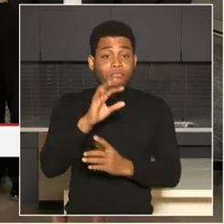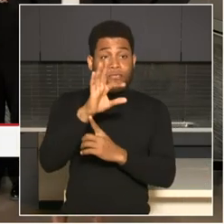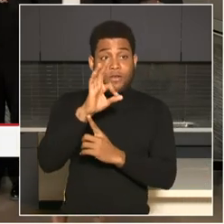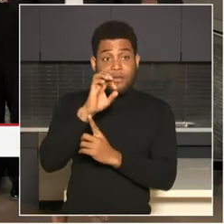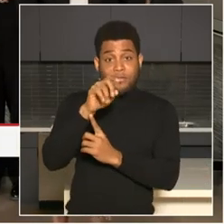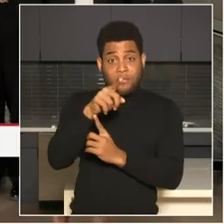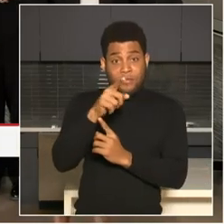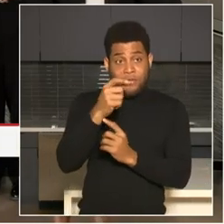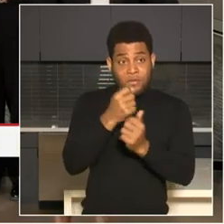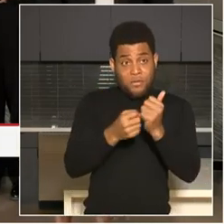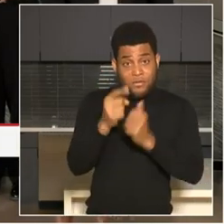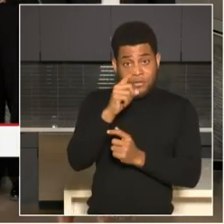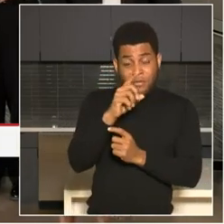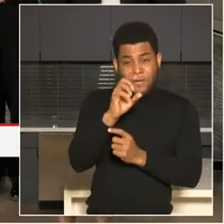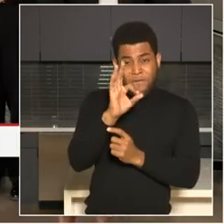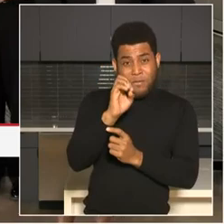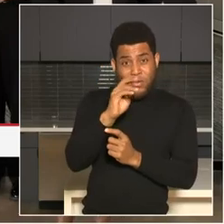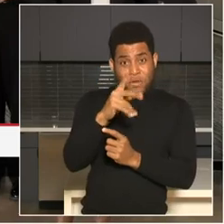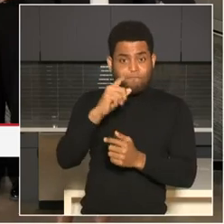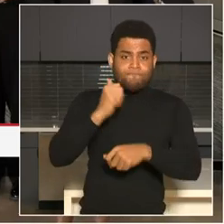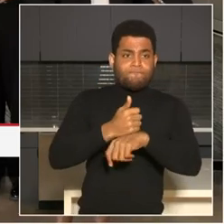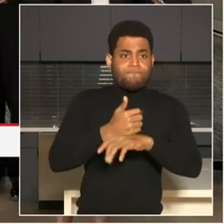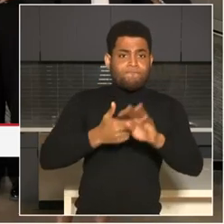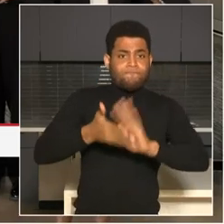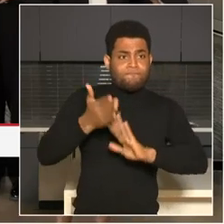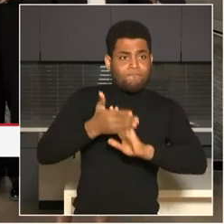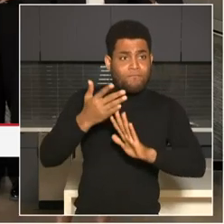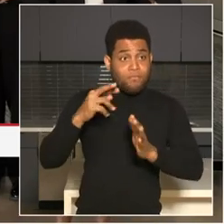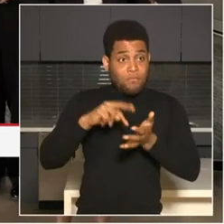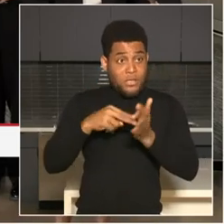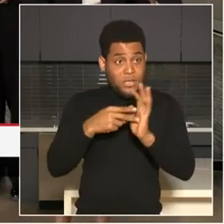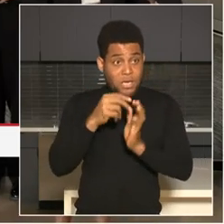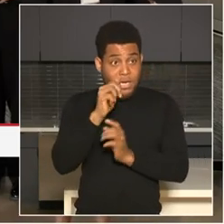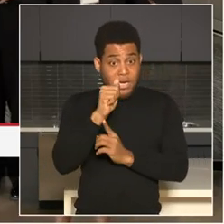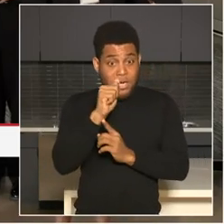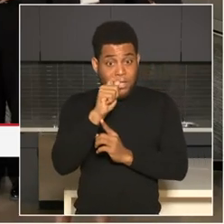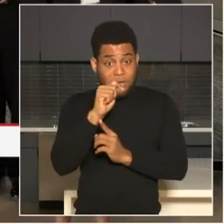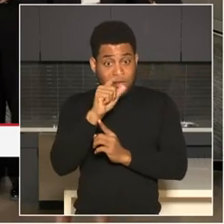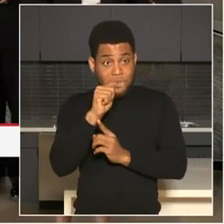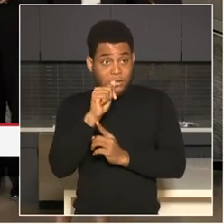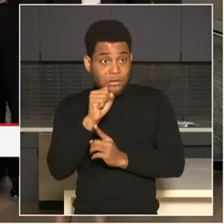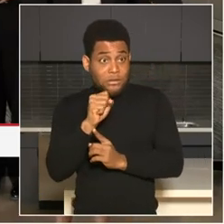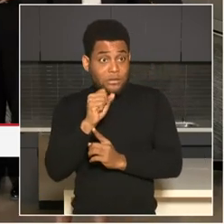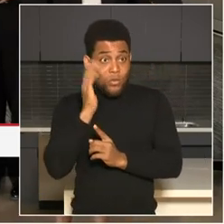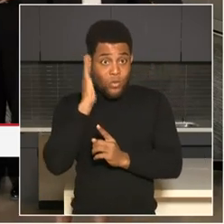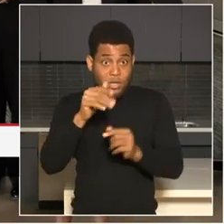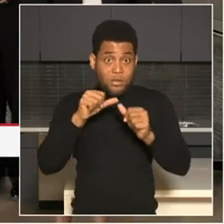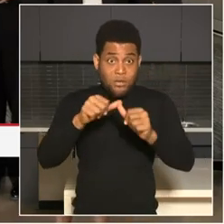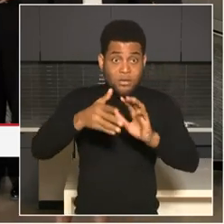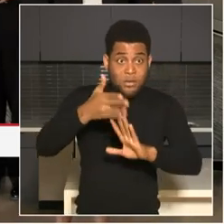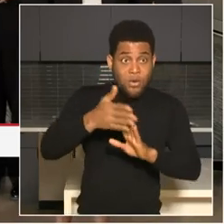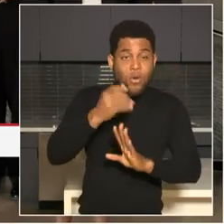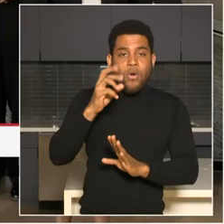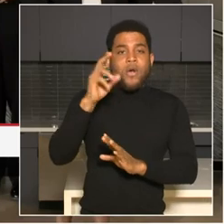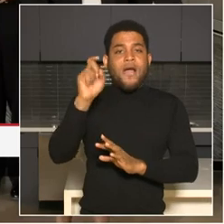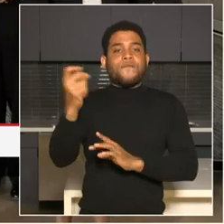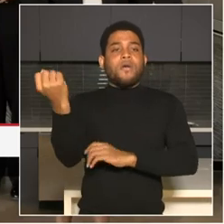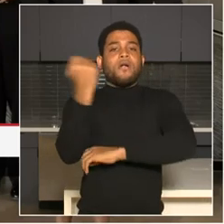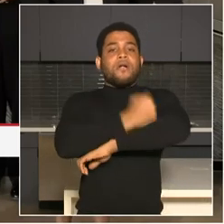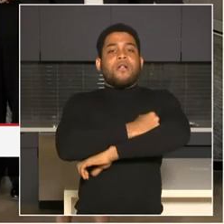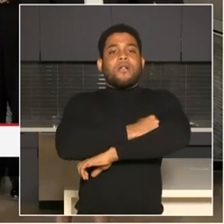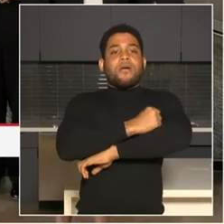Will they work together? Absolutely. Listen, every initiative that I've launched will continue. One of the things that I will say is that we